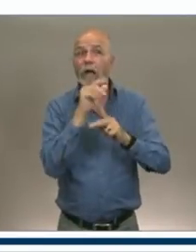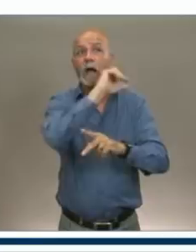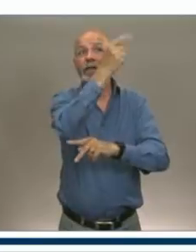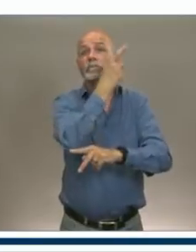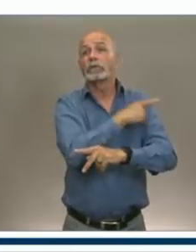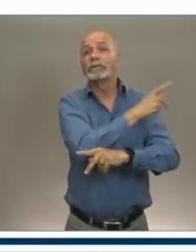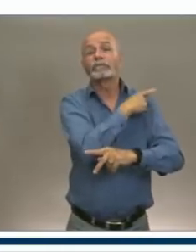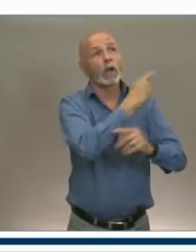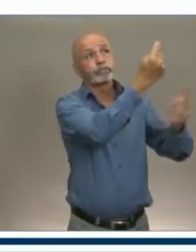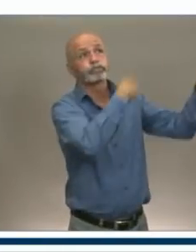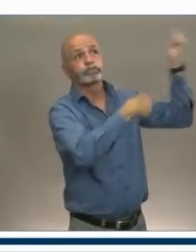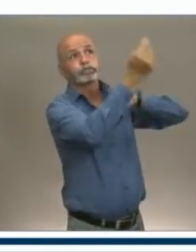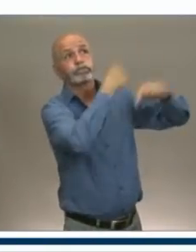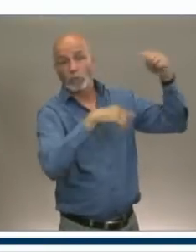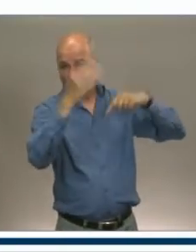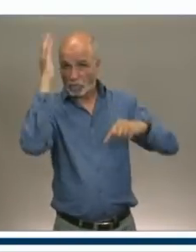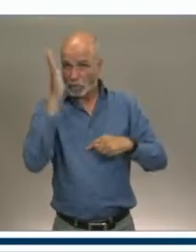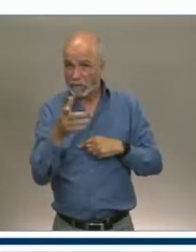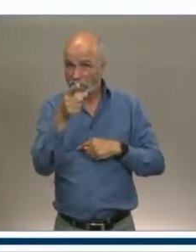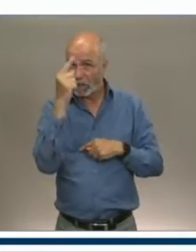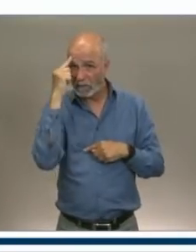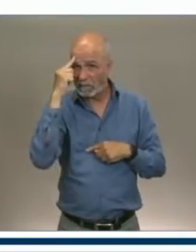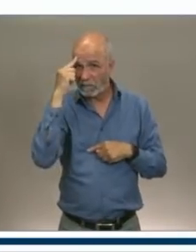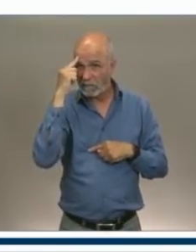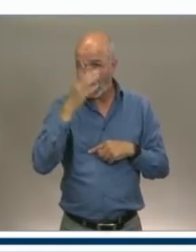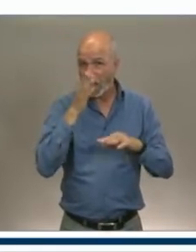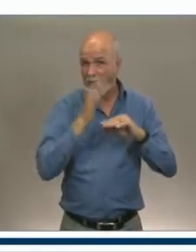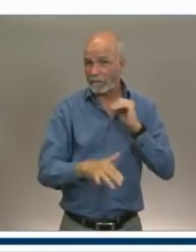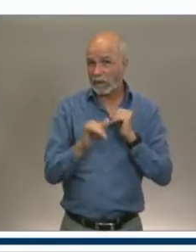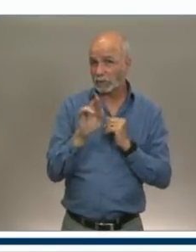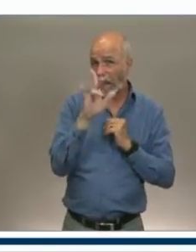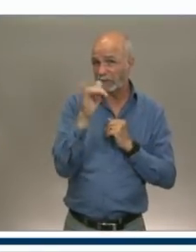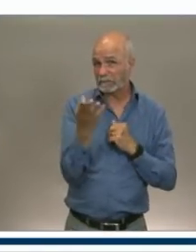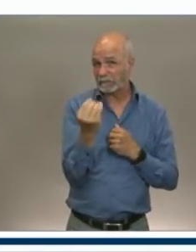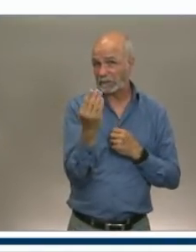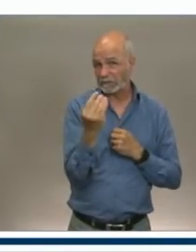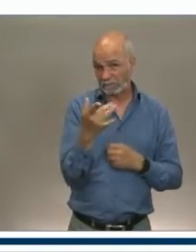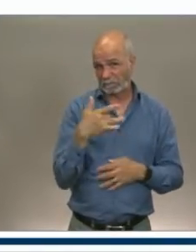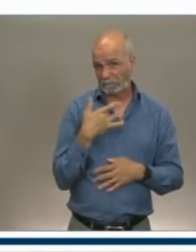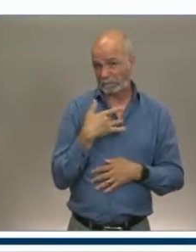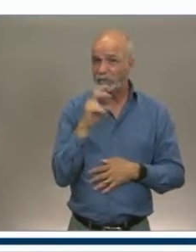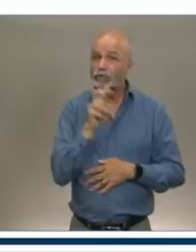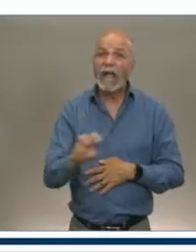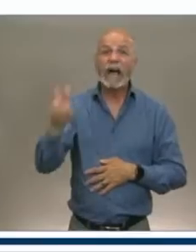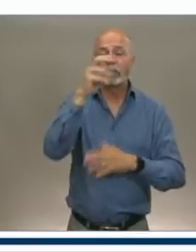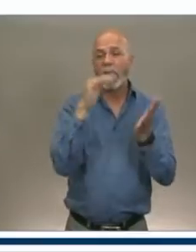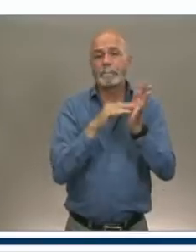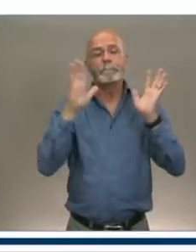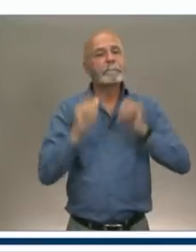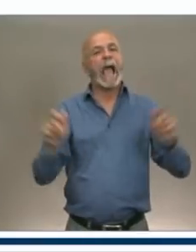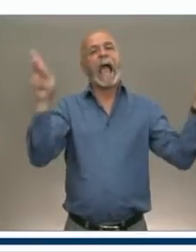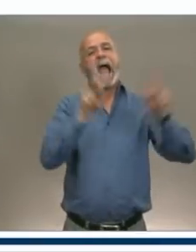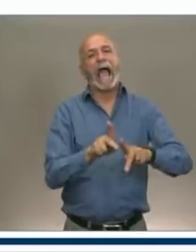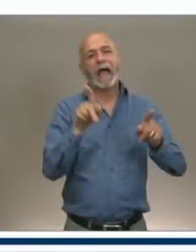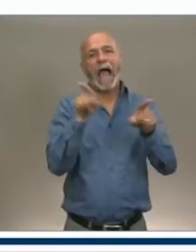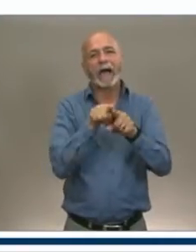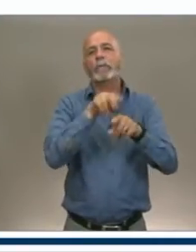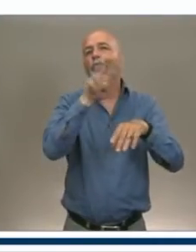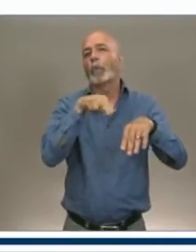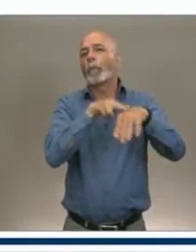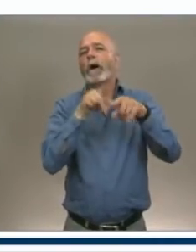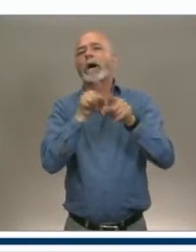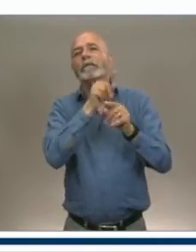jurisdictions, you know, after July 14th to travel again. Or is that part of the marketing campaign